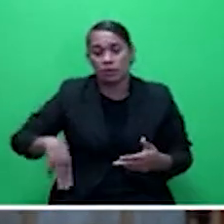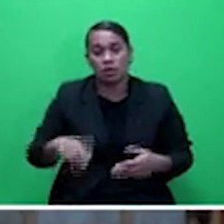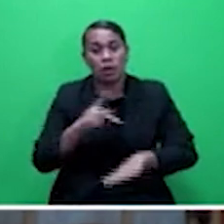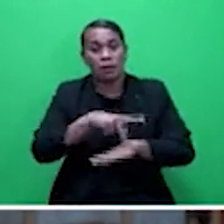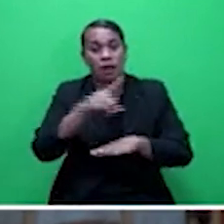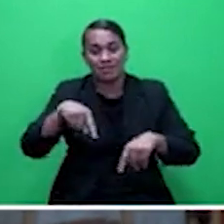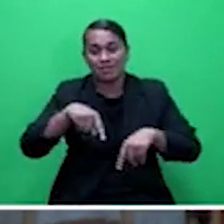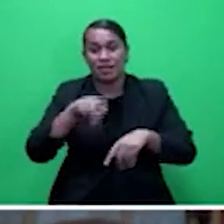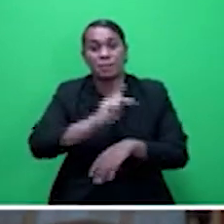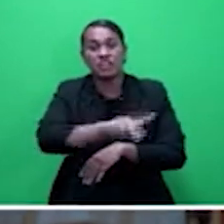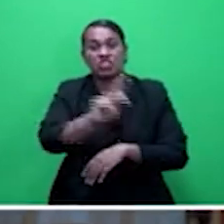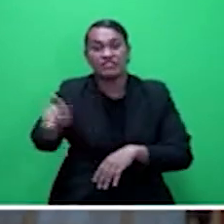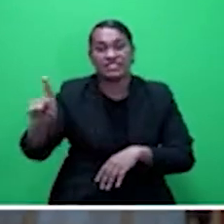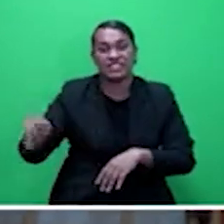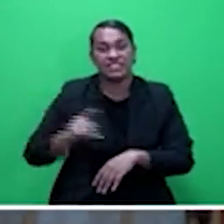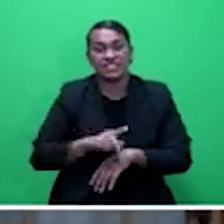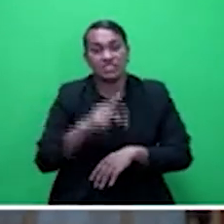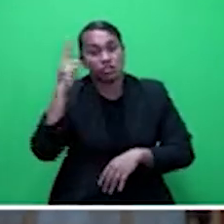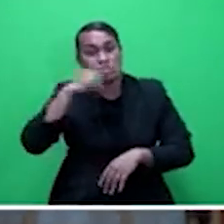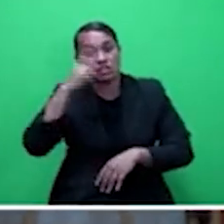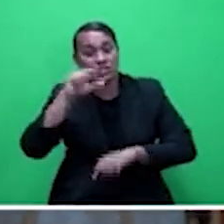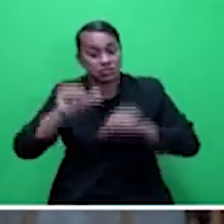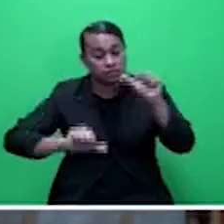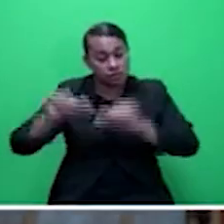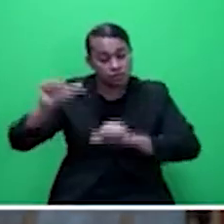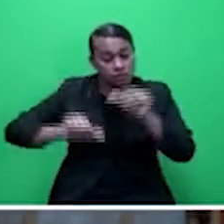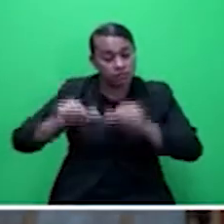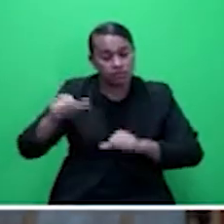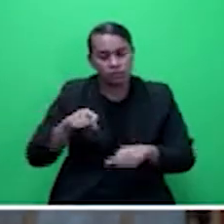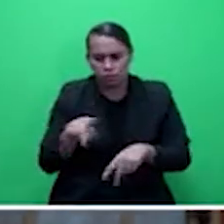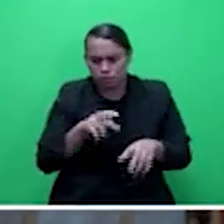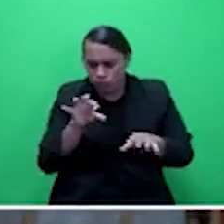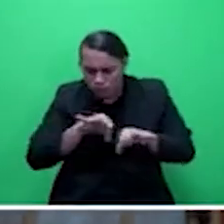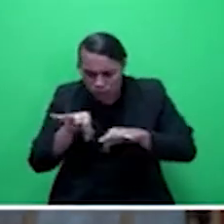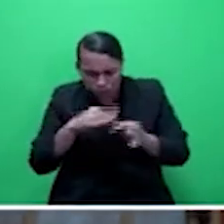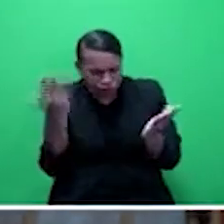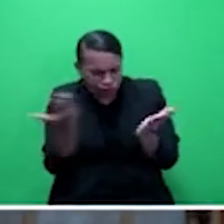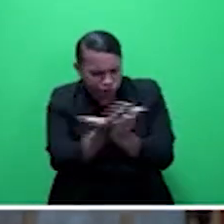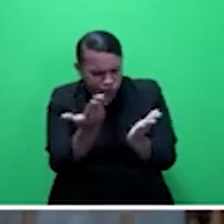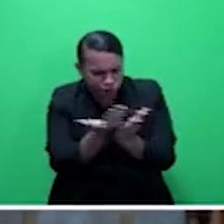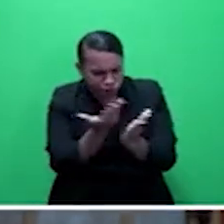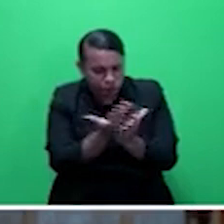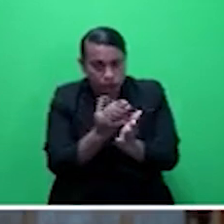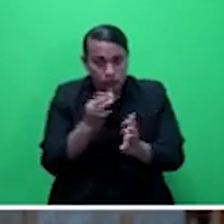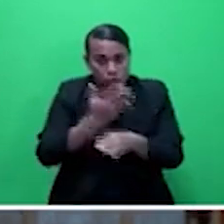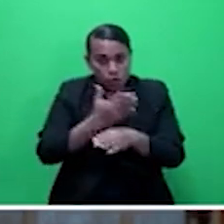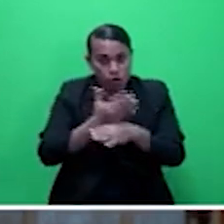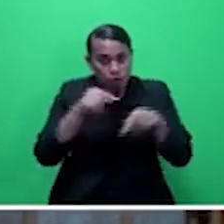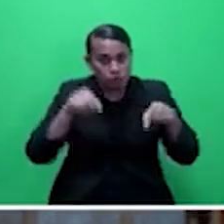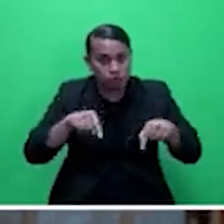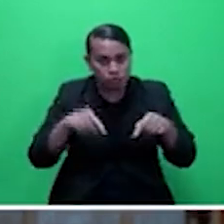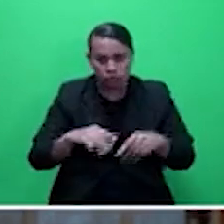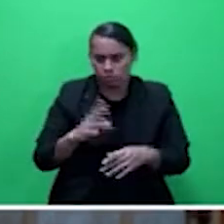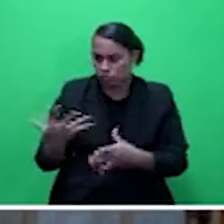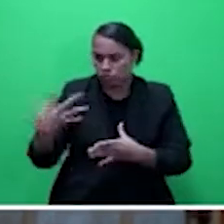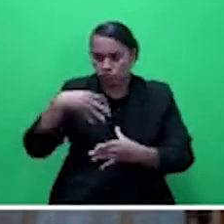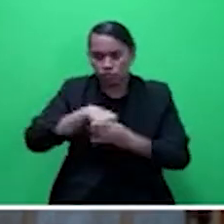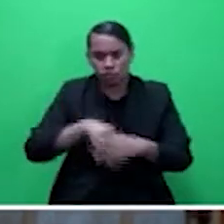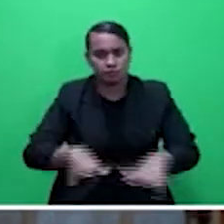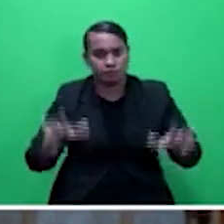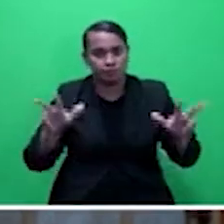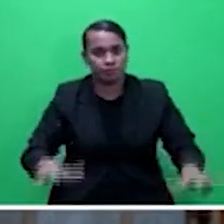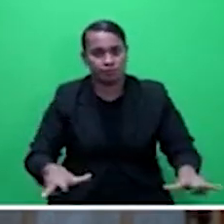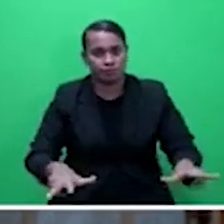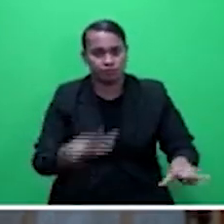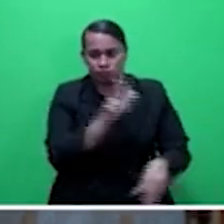Assessment and Financing Initiative, which is very, very useful for the Pacific,